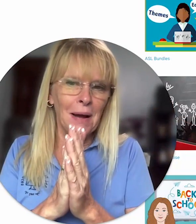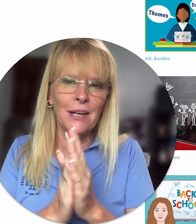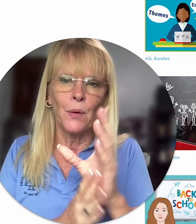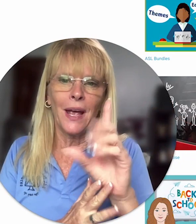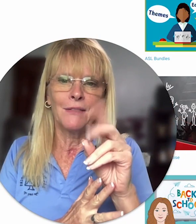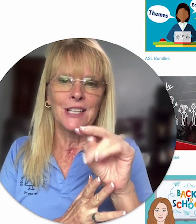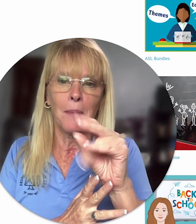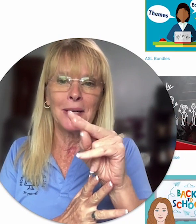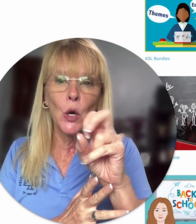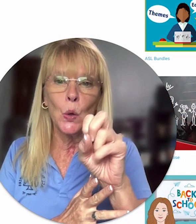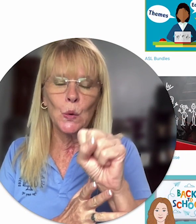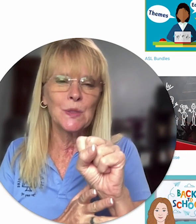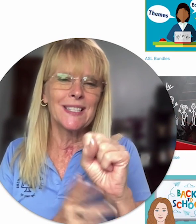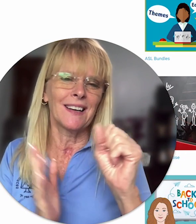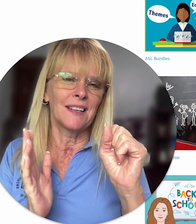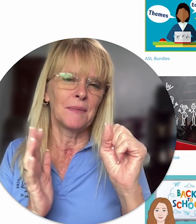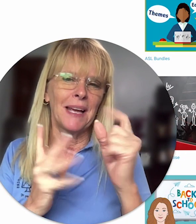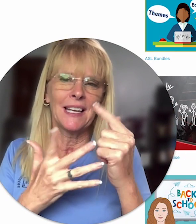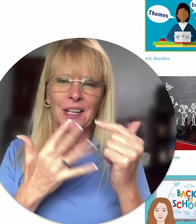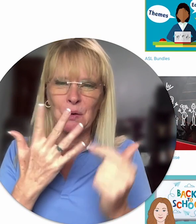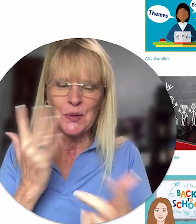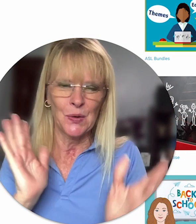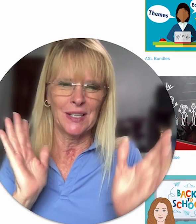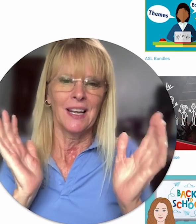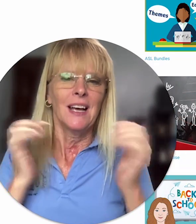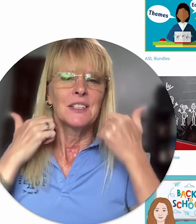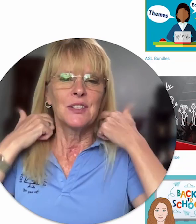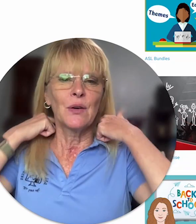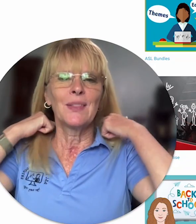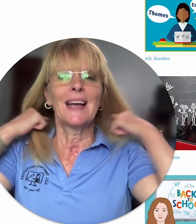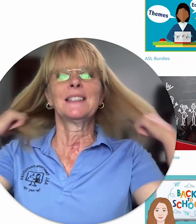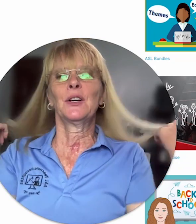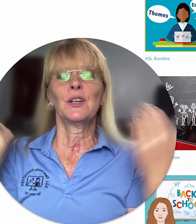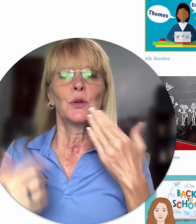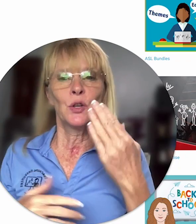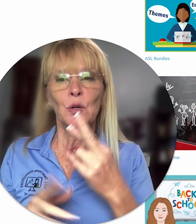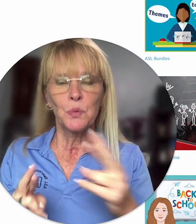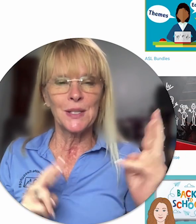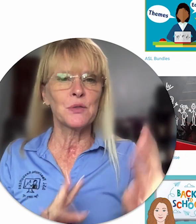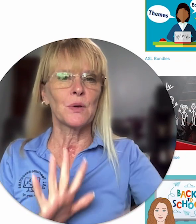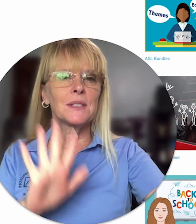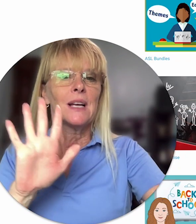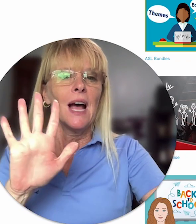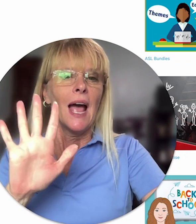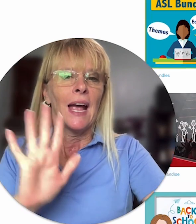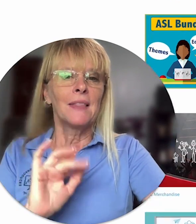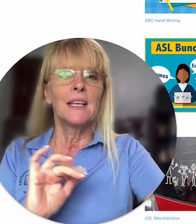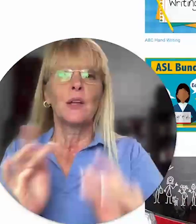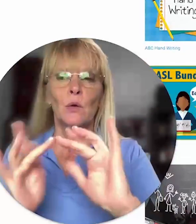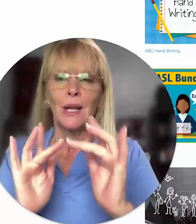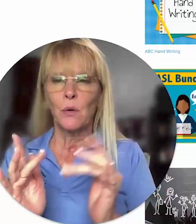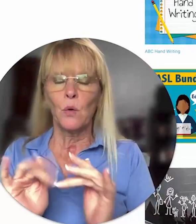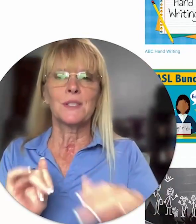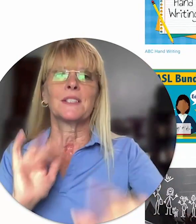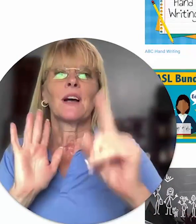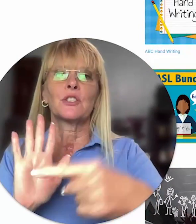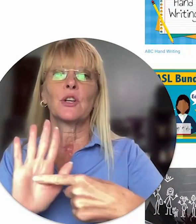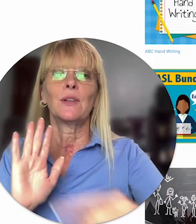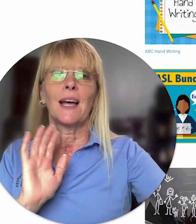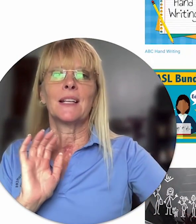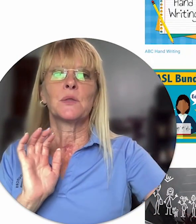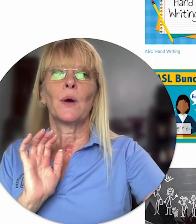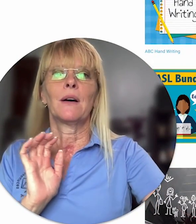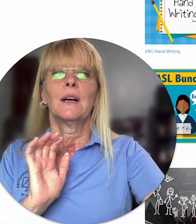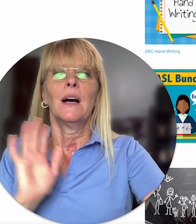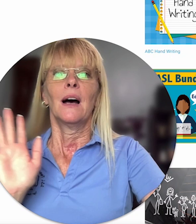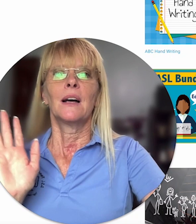I know we have dominoes and it goes on so that's a good good resource and then the online courses I'll show